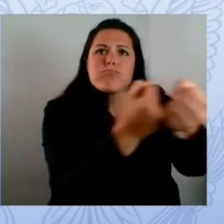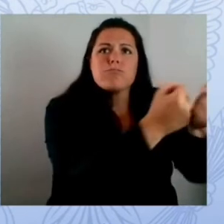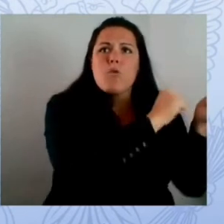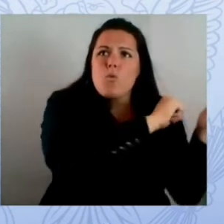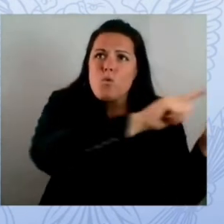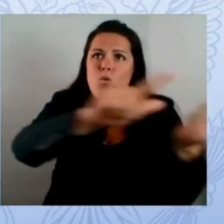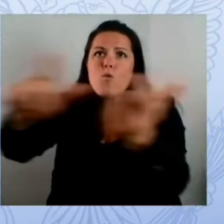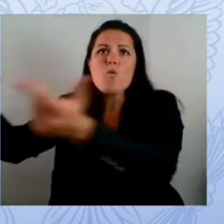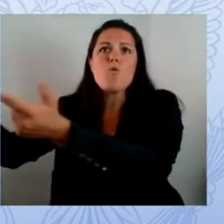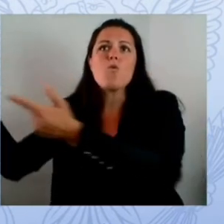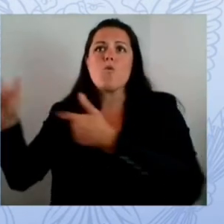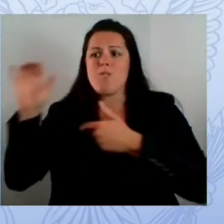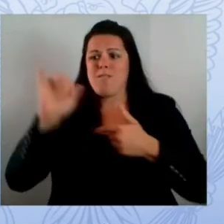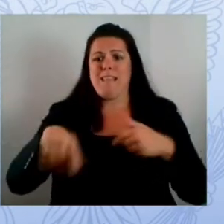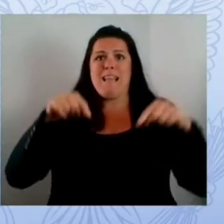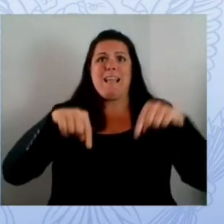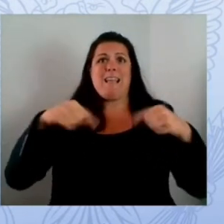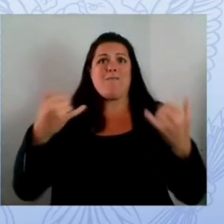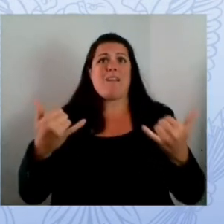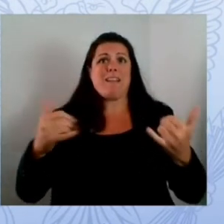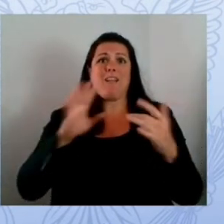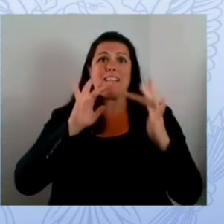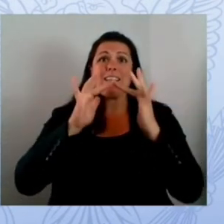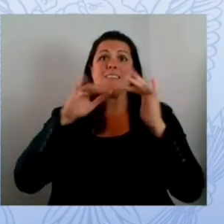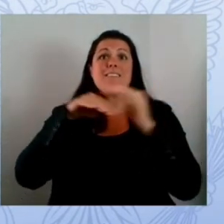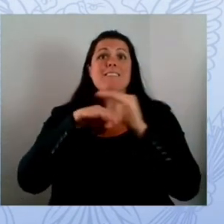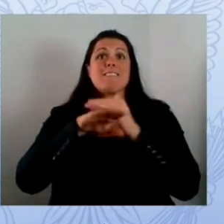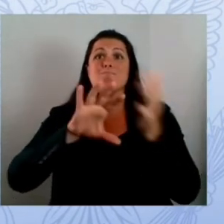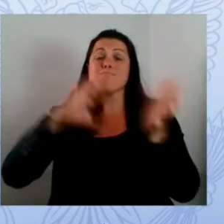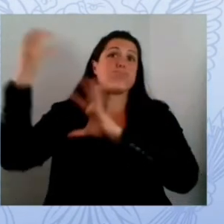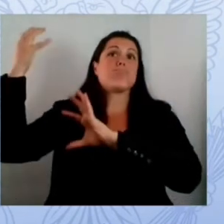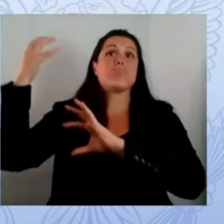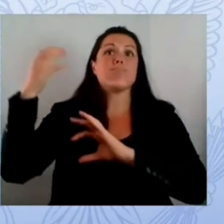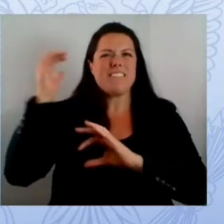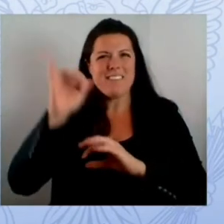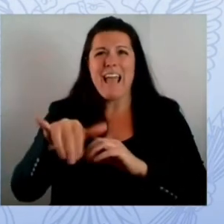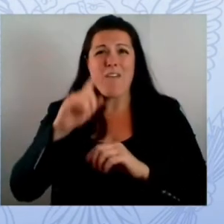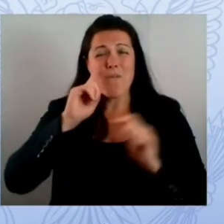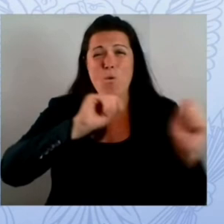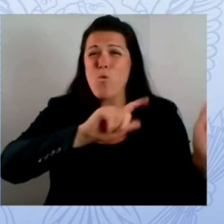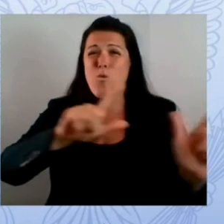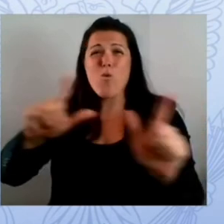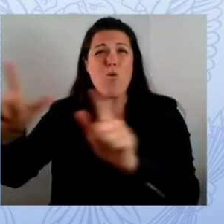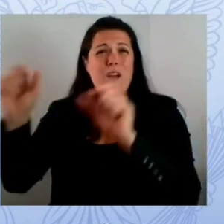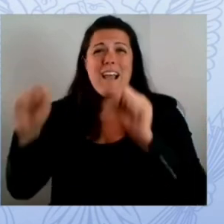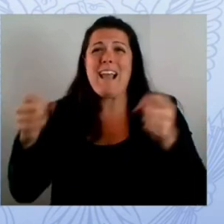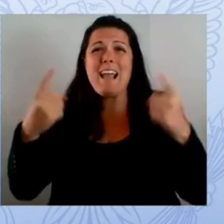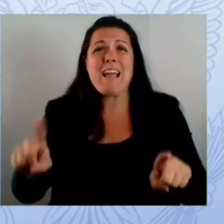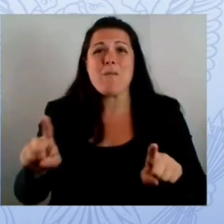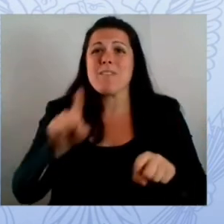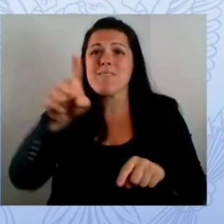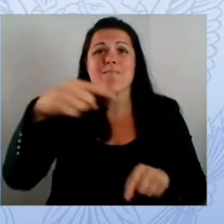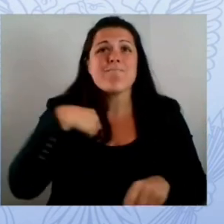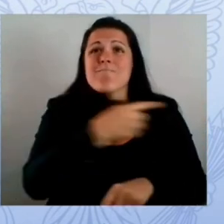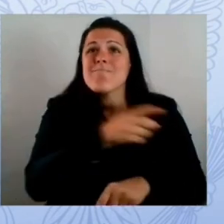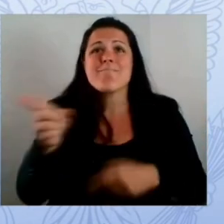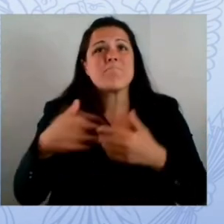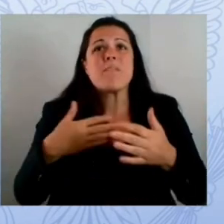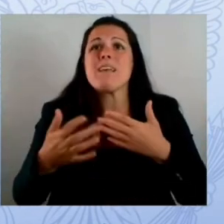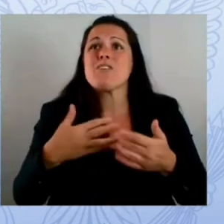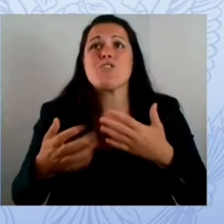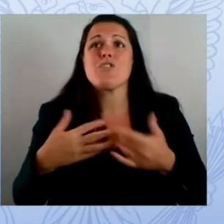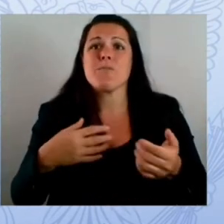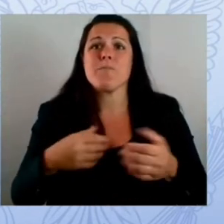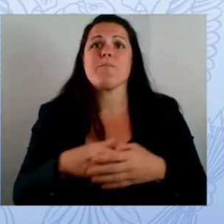all across the country and that's really what we're here to do because if you look at the data and we have specific numbers the k6 is a non-profit